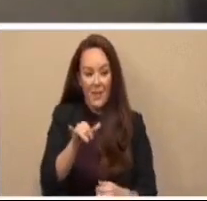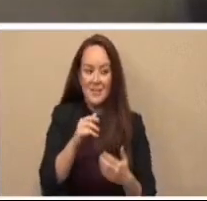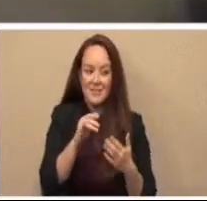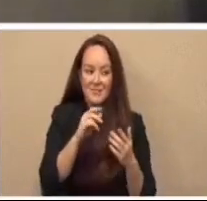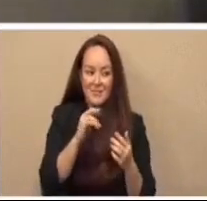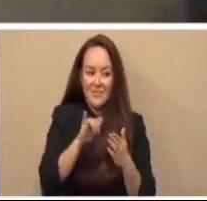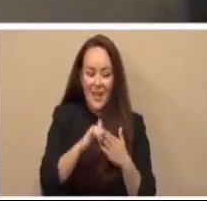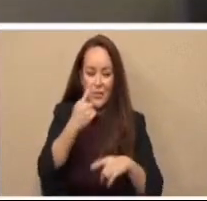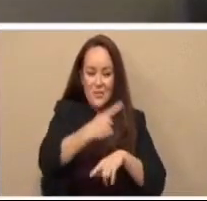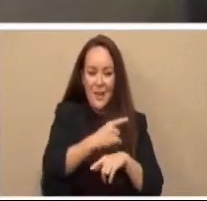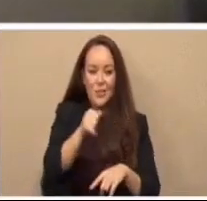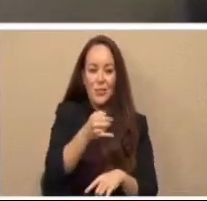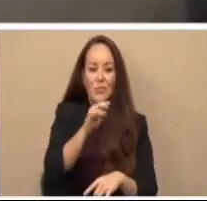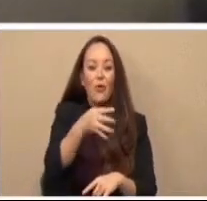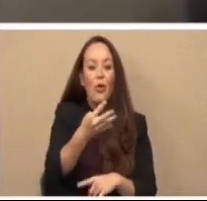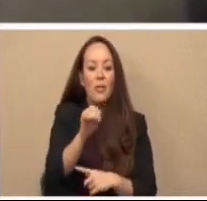July.